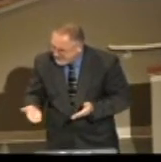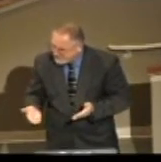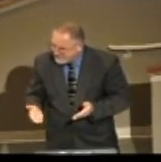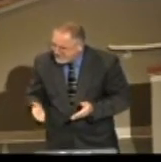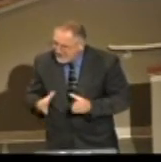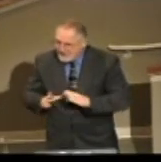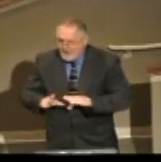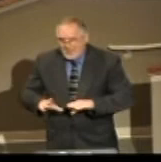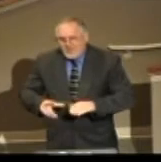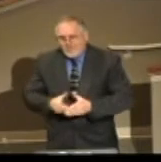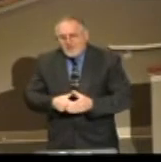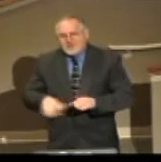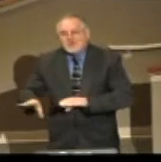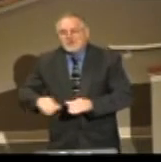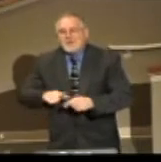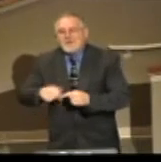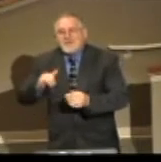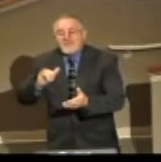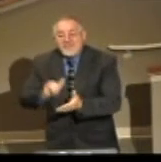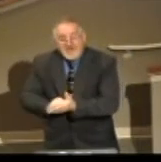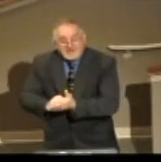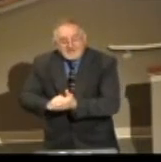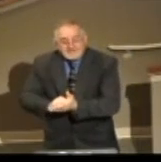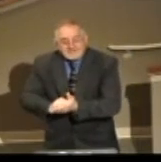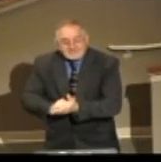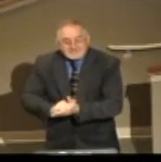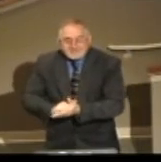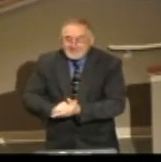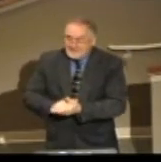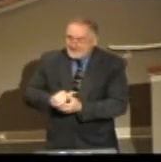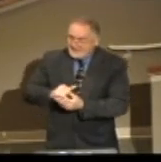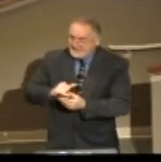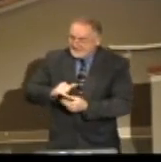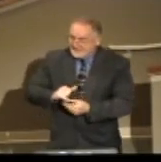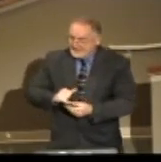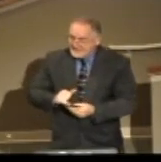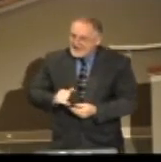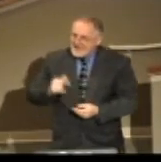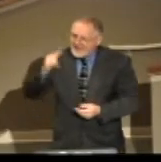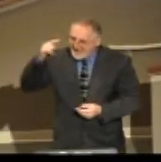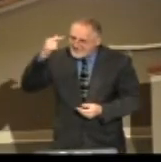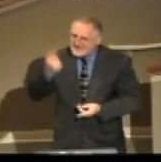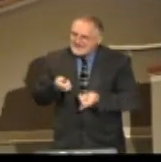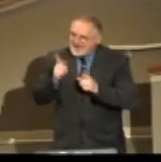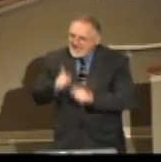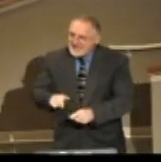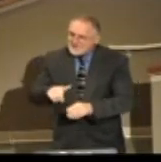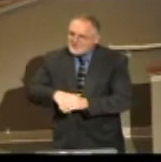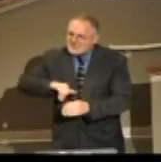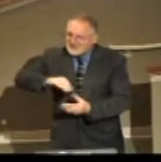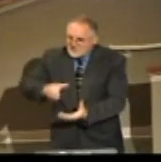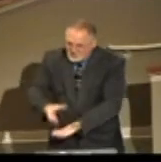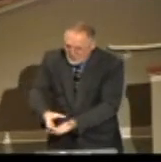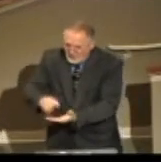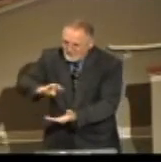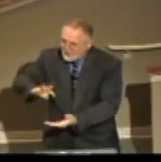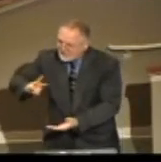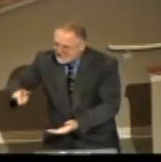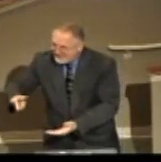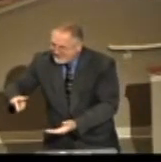what can you do about that? And Mr. Sweeney, and he said to Mr. Sweeney, he said, I think the answer is in jar number 47.